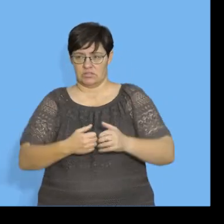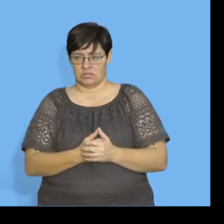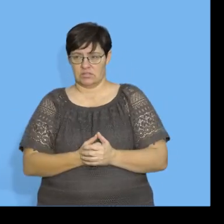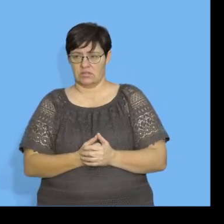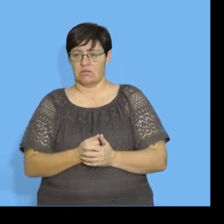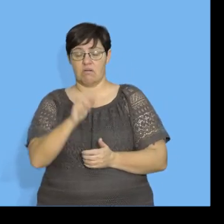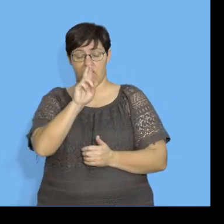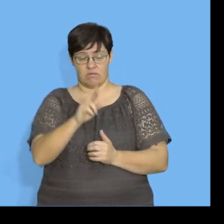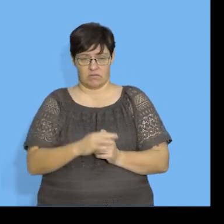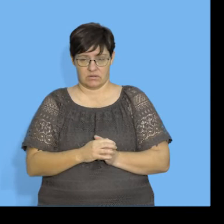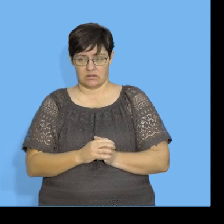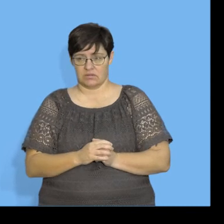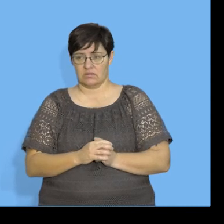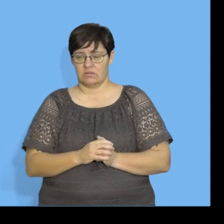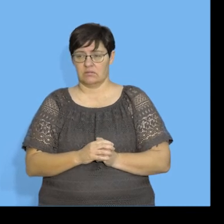coefficient, r.